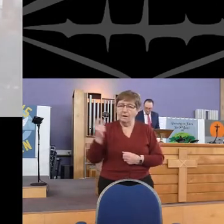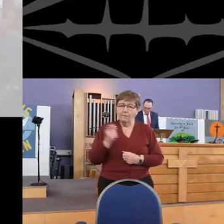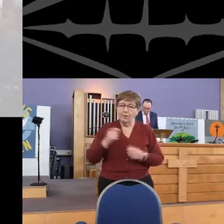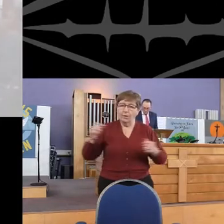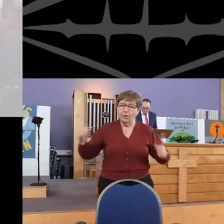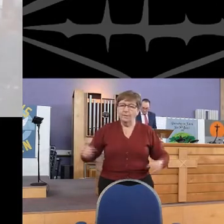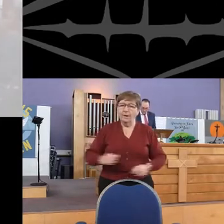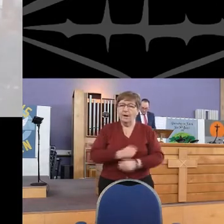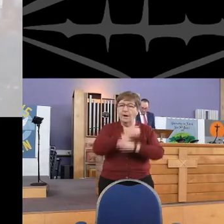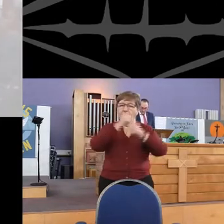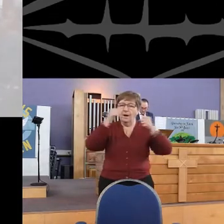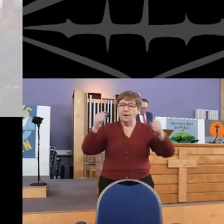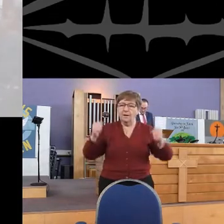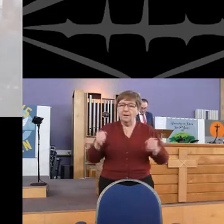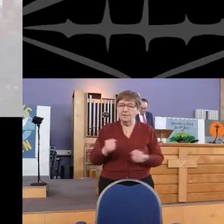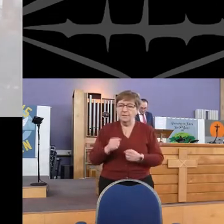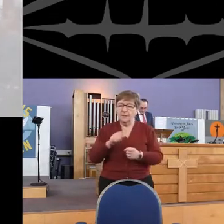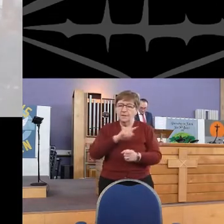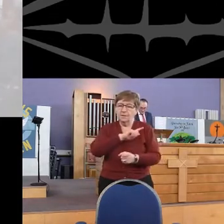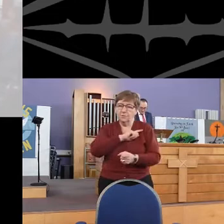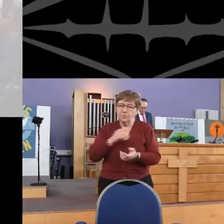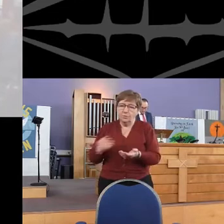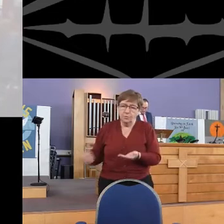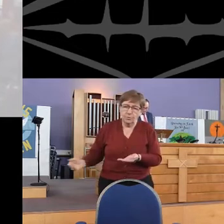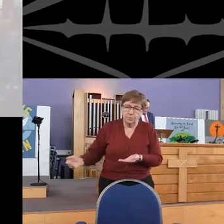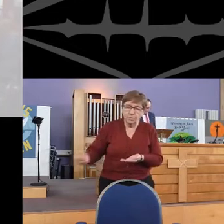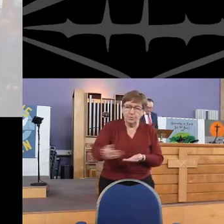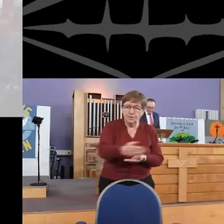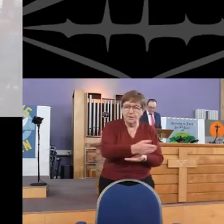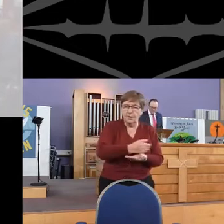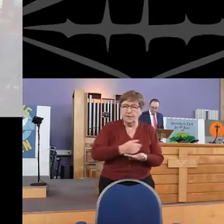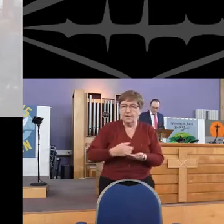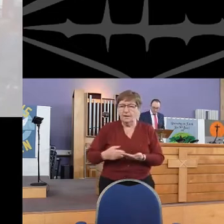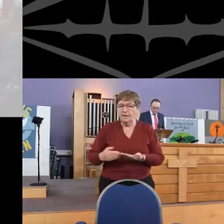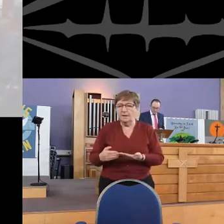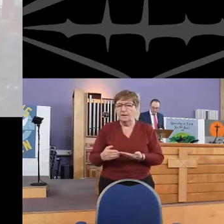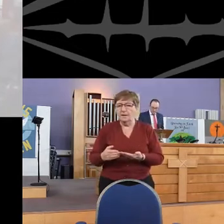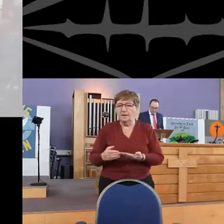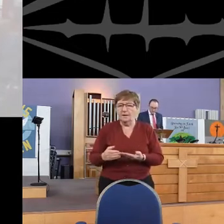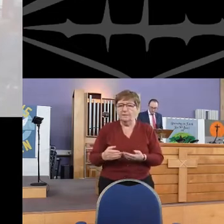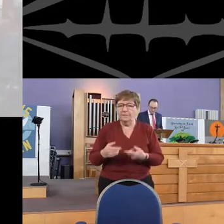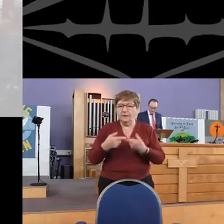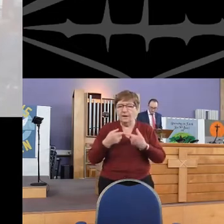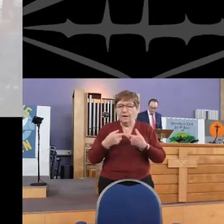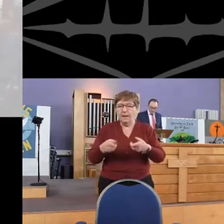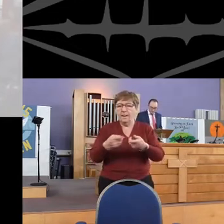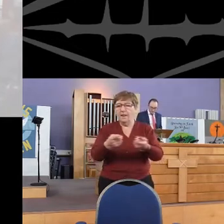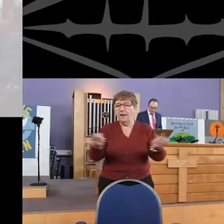Oh, I need to deliver,